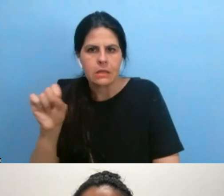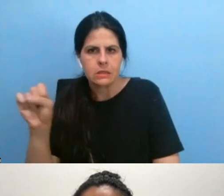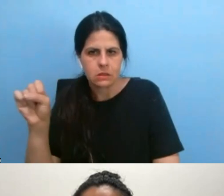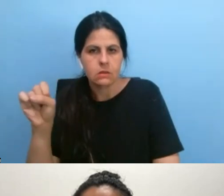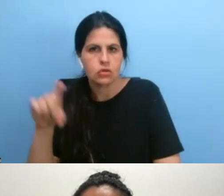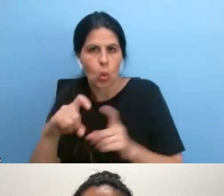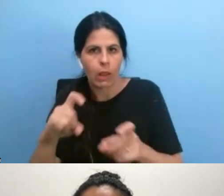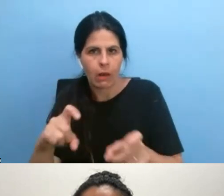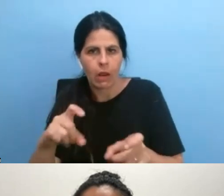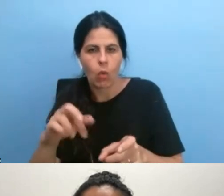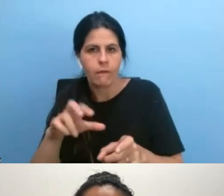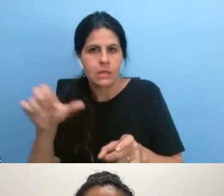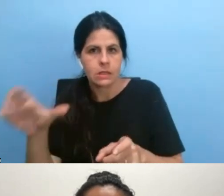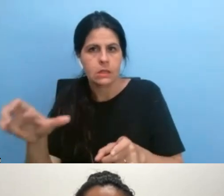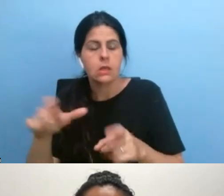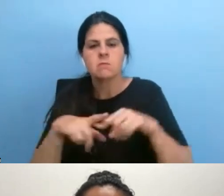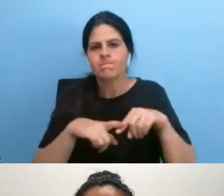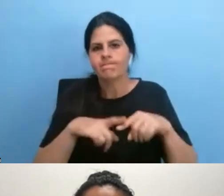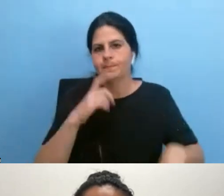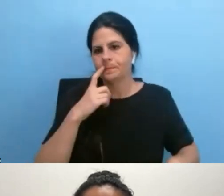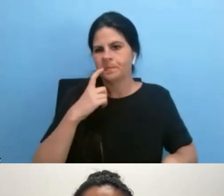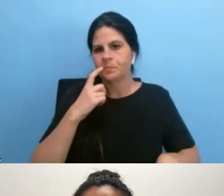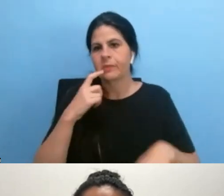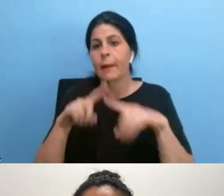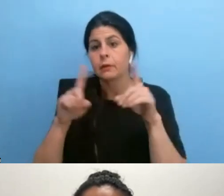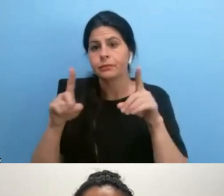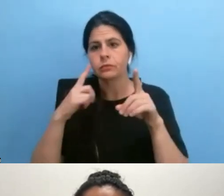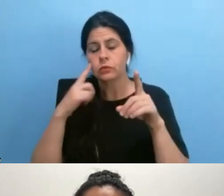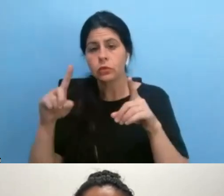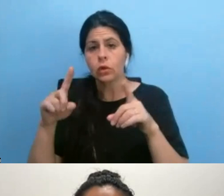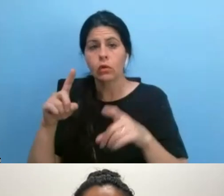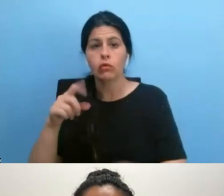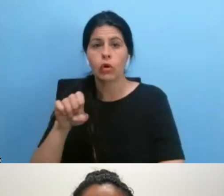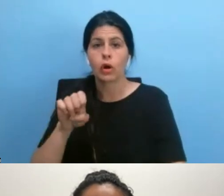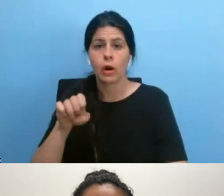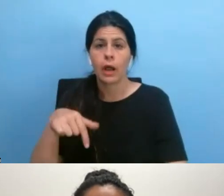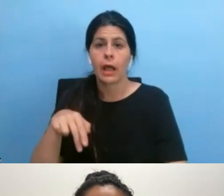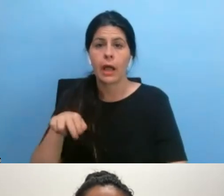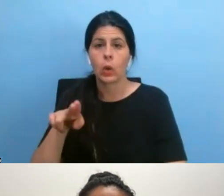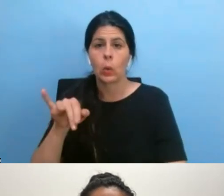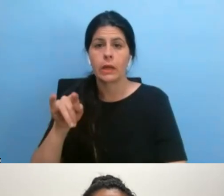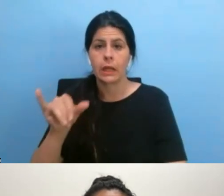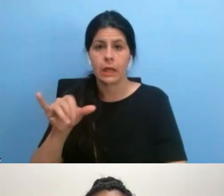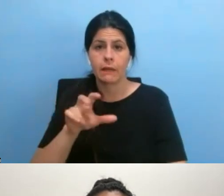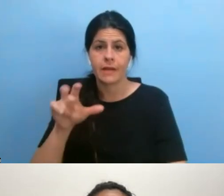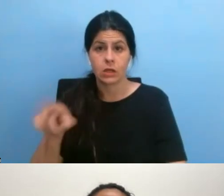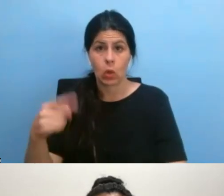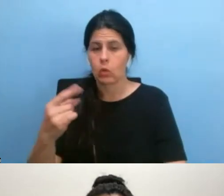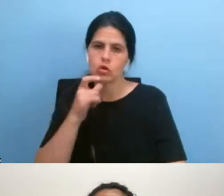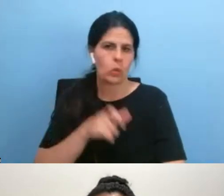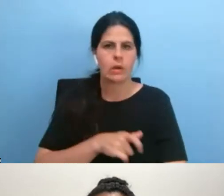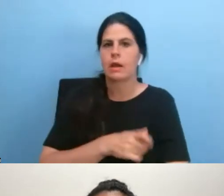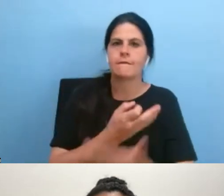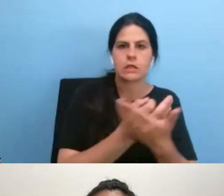so it really depends. However, I will say, um, for equity investment alone, you do not need a fiscal sponsor. Um,